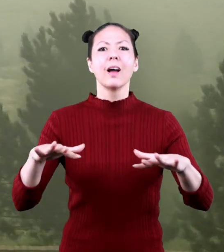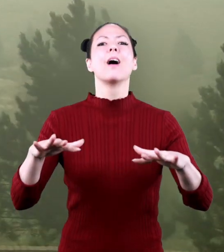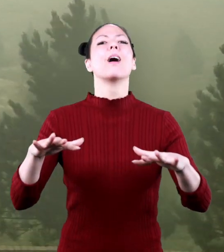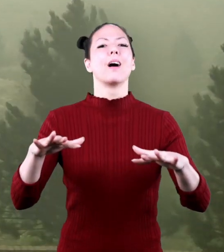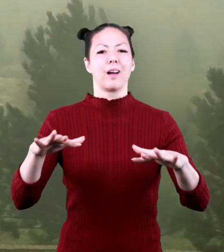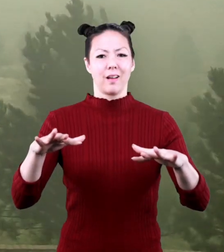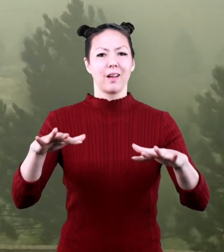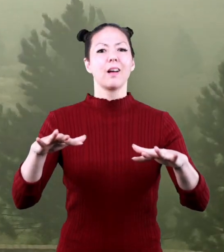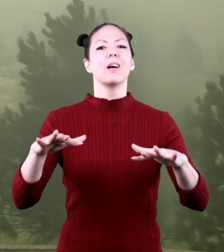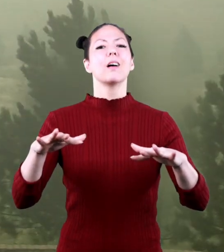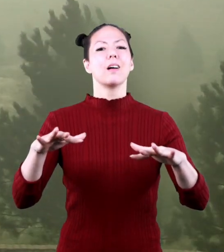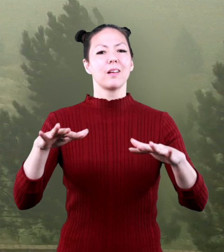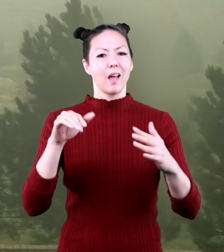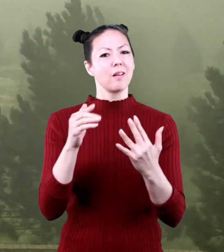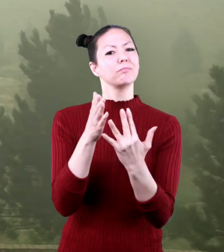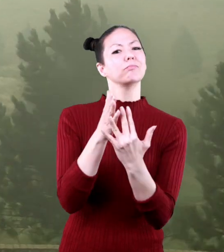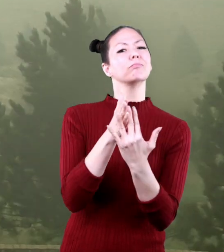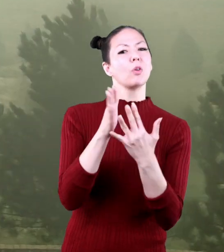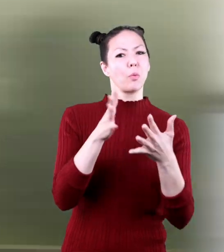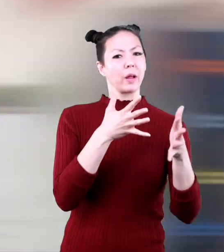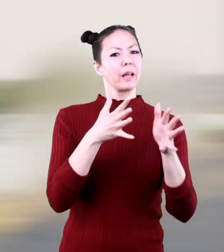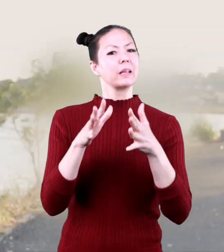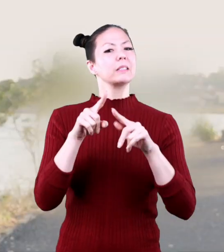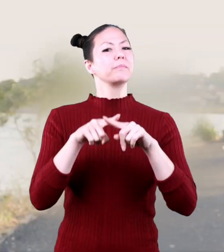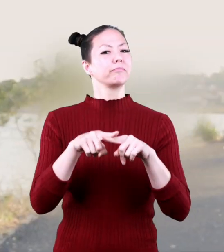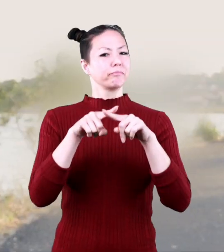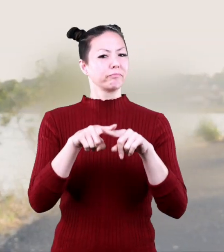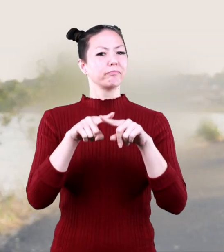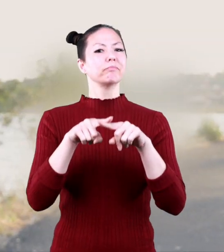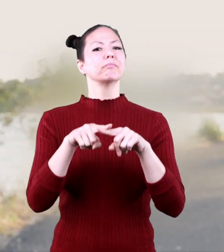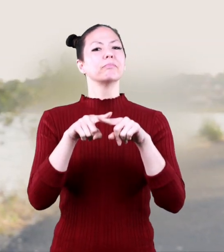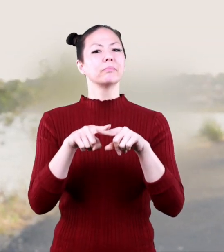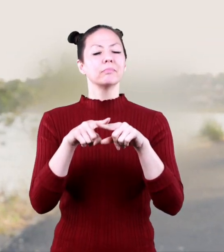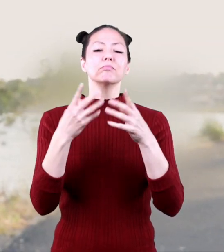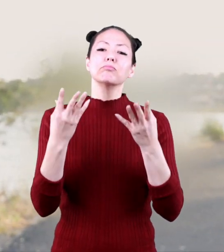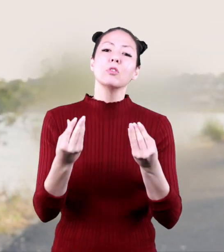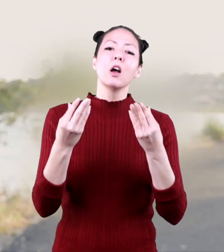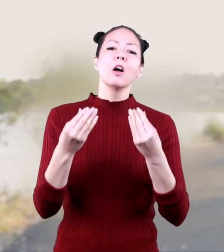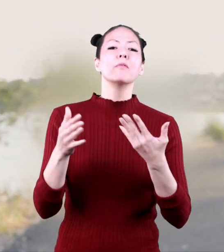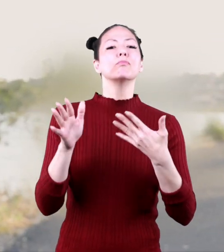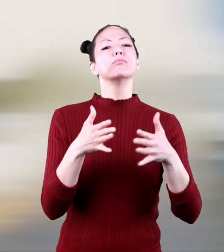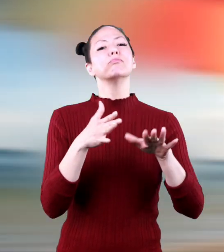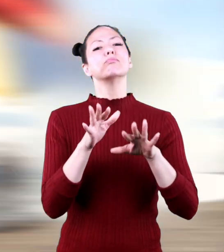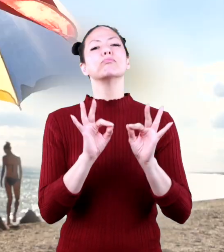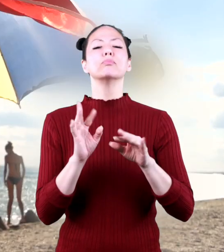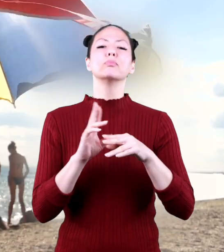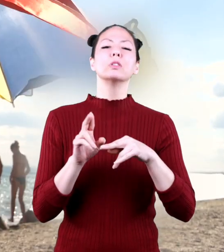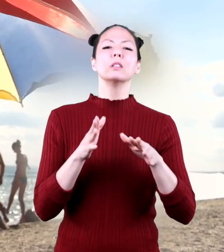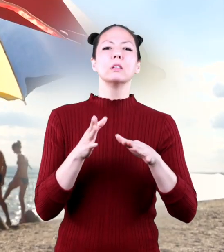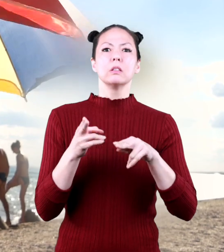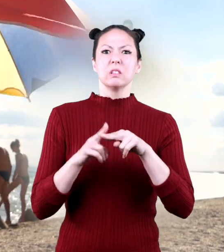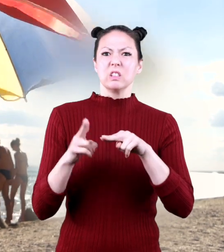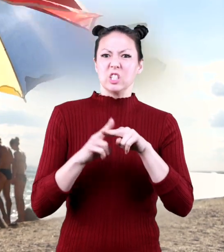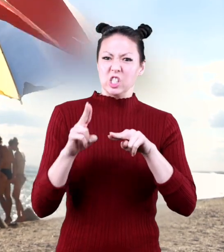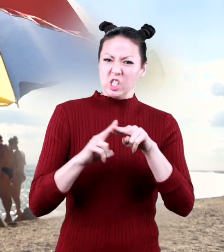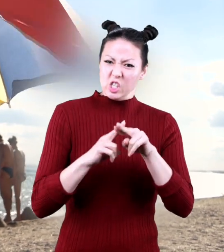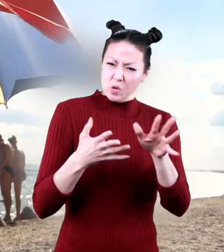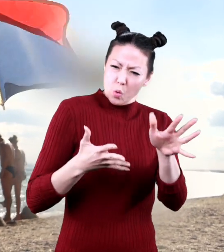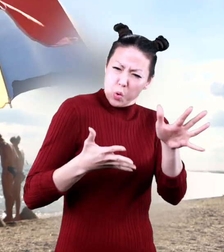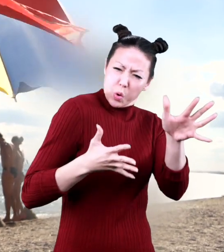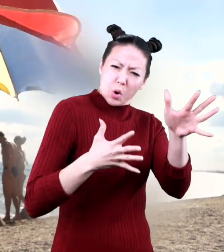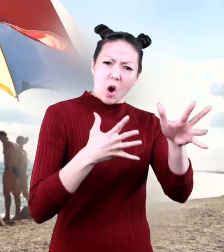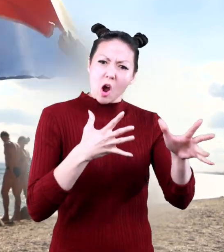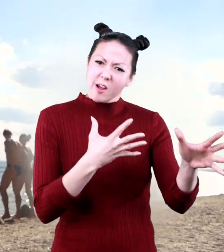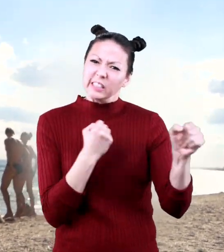and vegetation. Which is why sometimes wind can start as a gentle breeze and then change into a